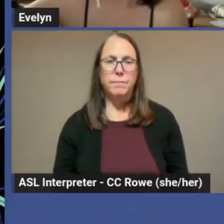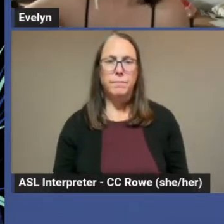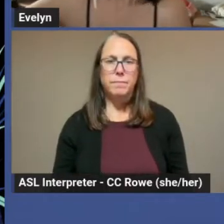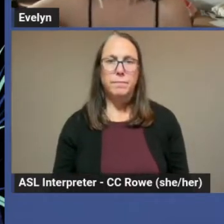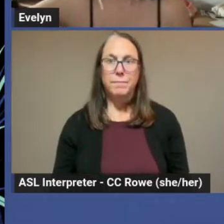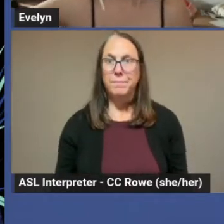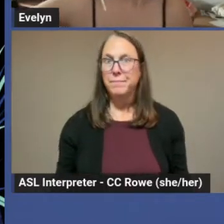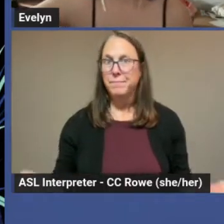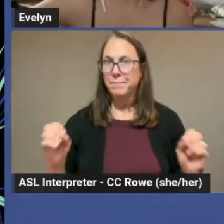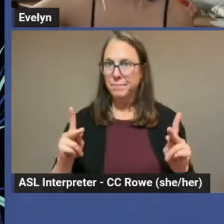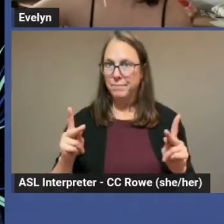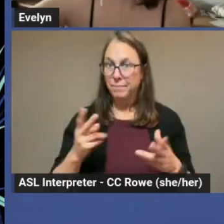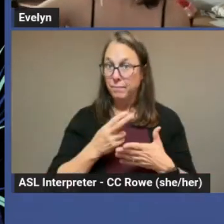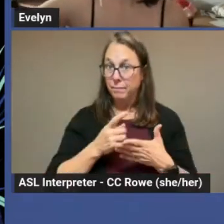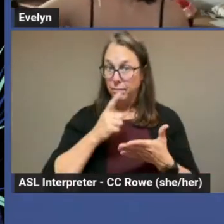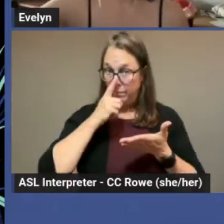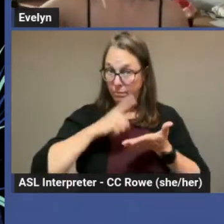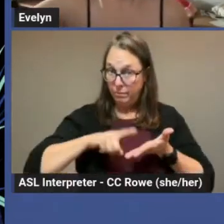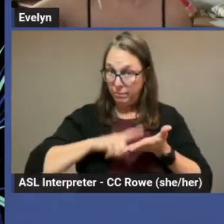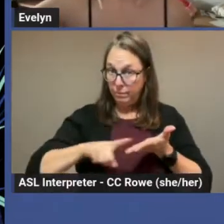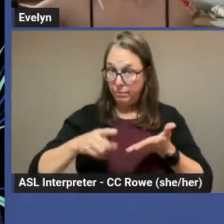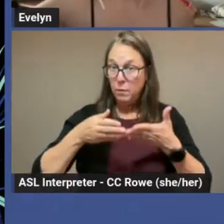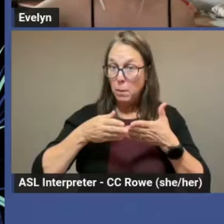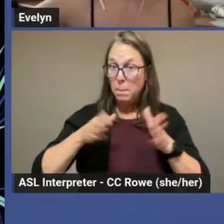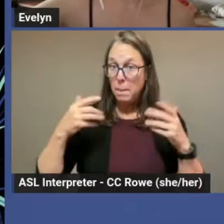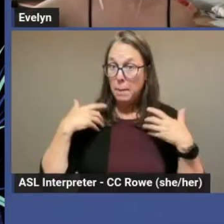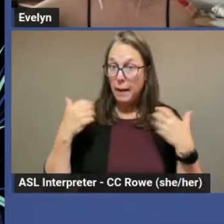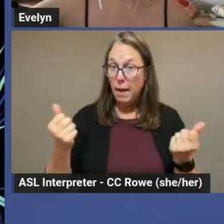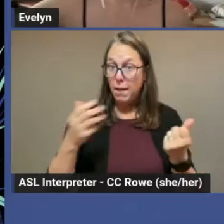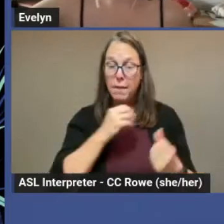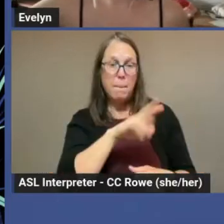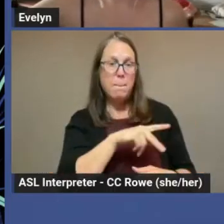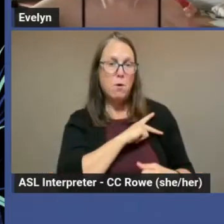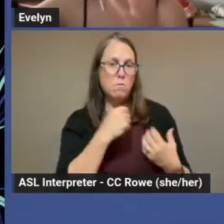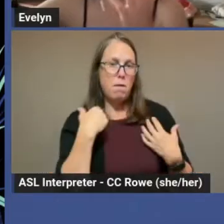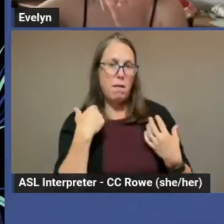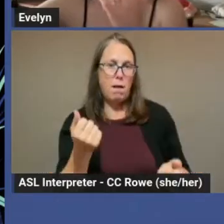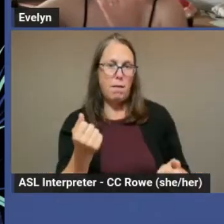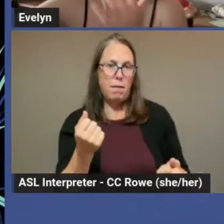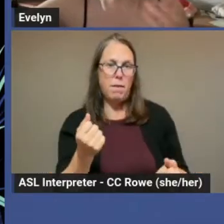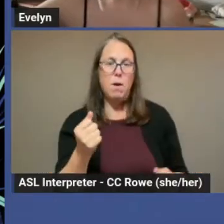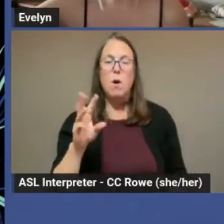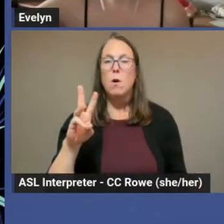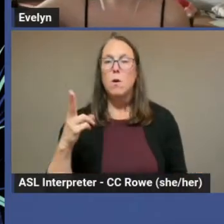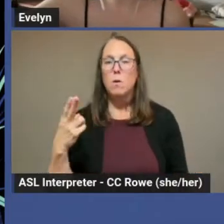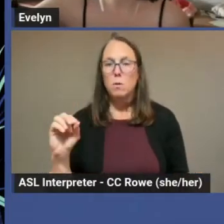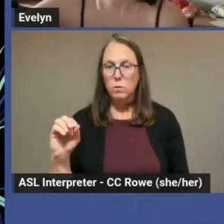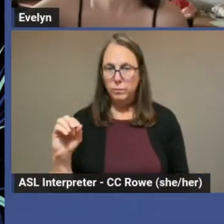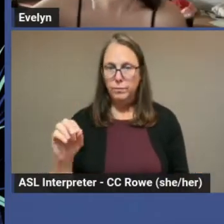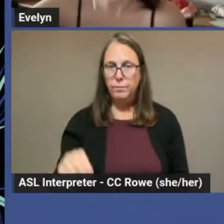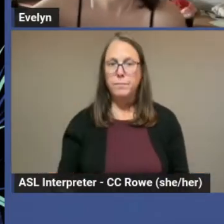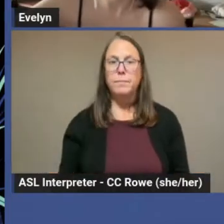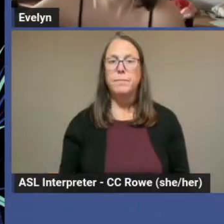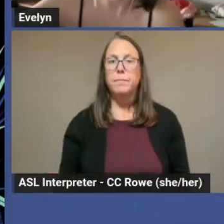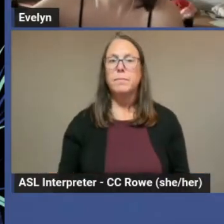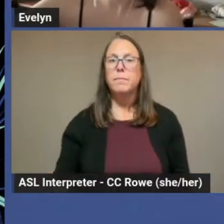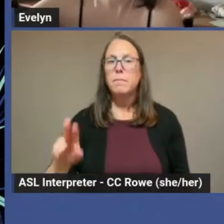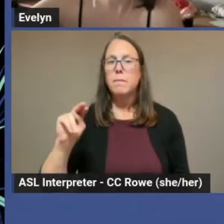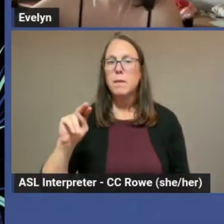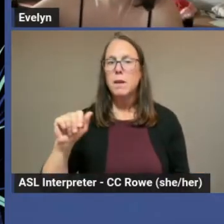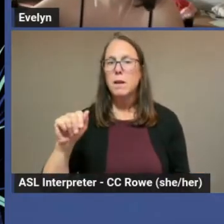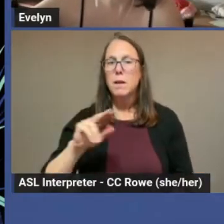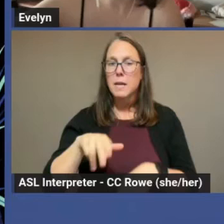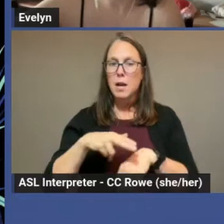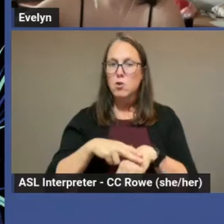Okay, researching public health and things for your personal health. World Health Organization and the National Harm